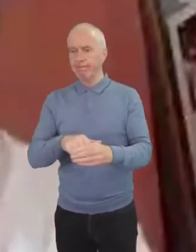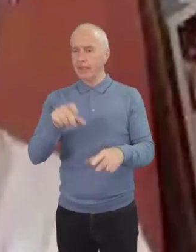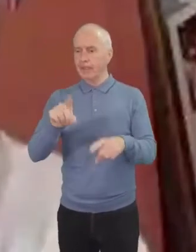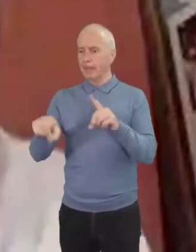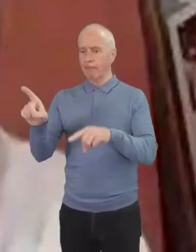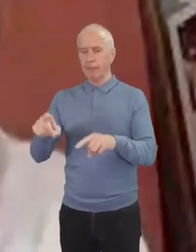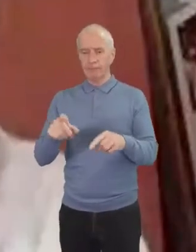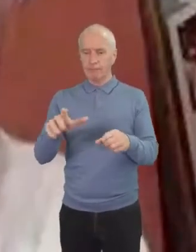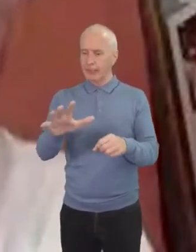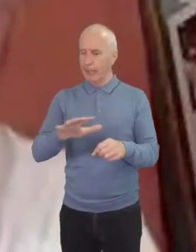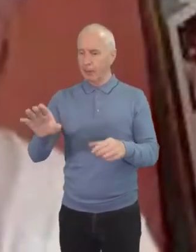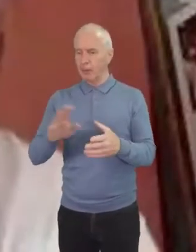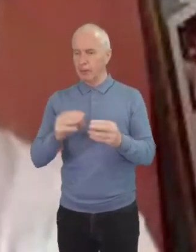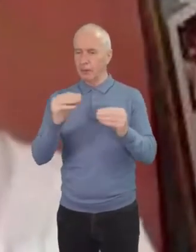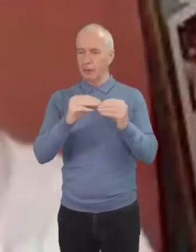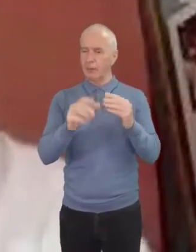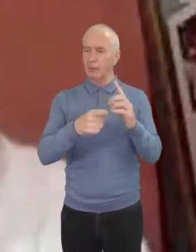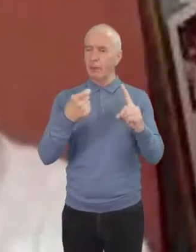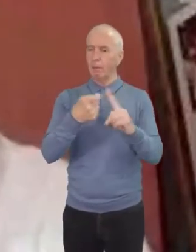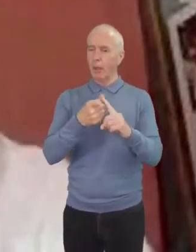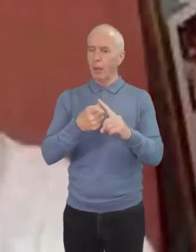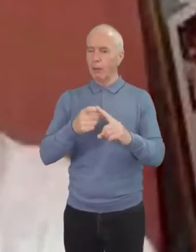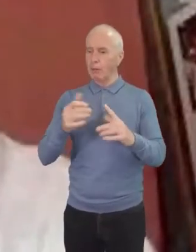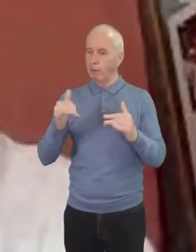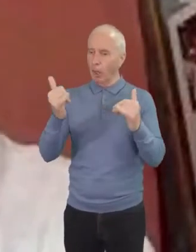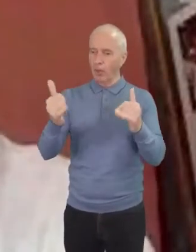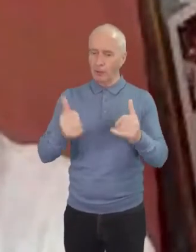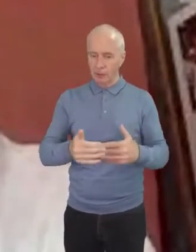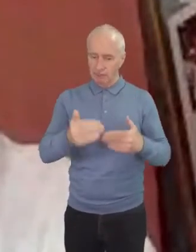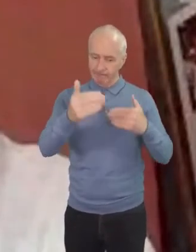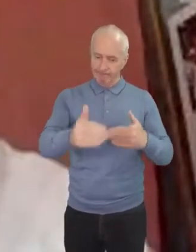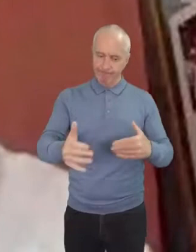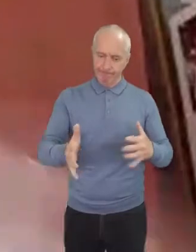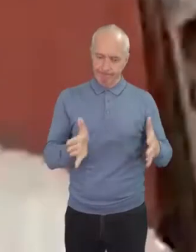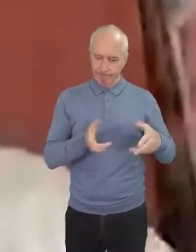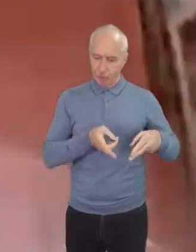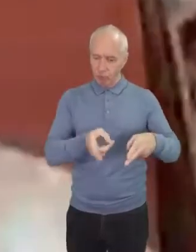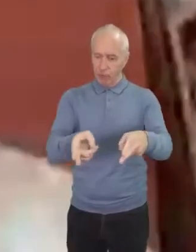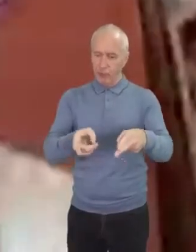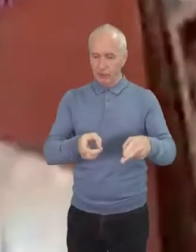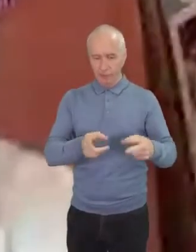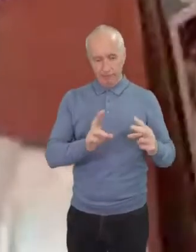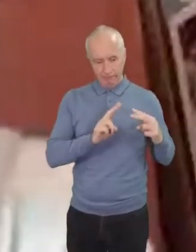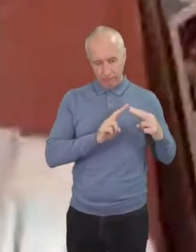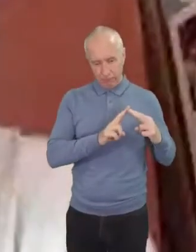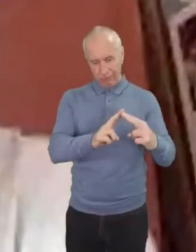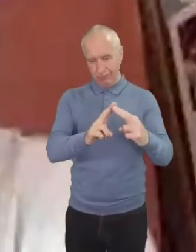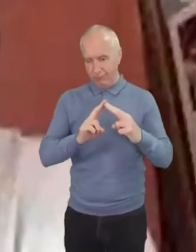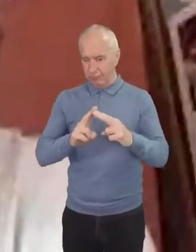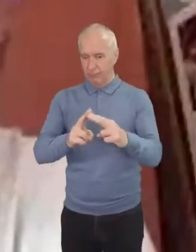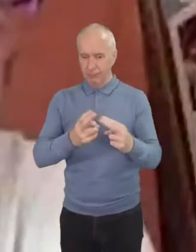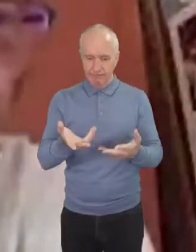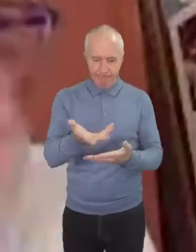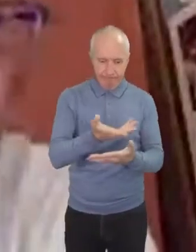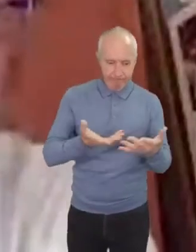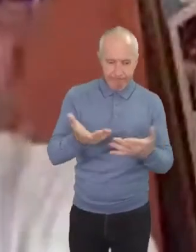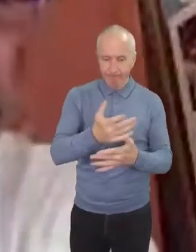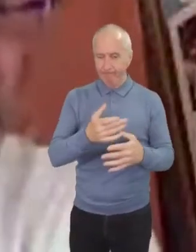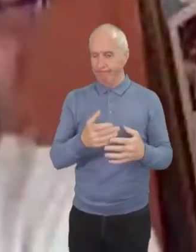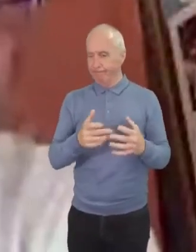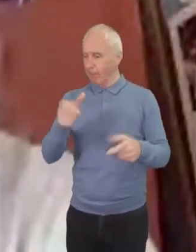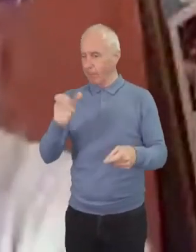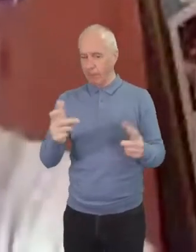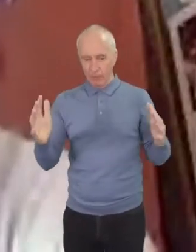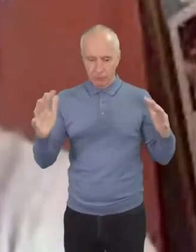celebrations almost every month um that bring people together um we do food